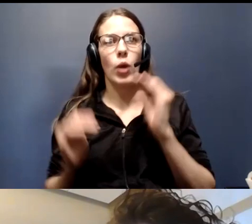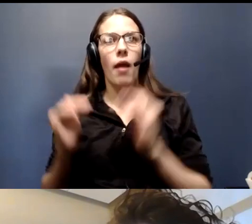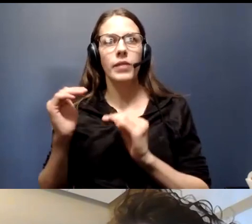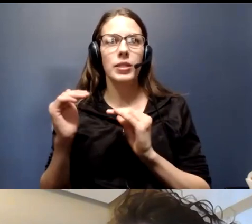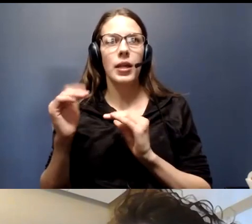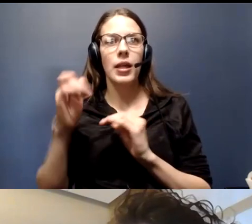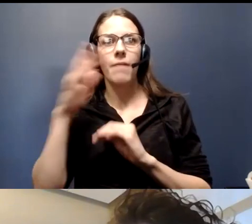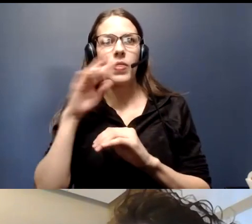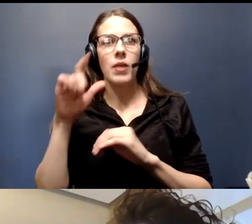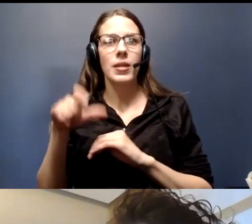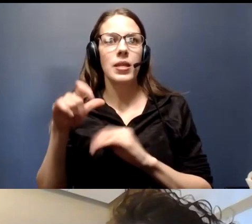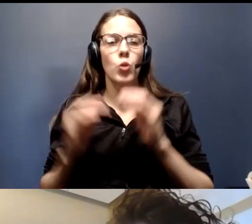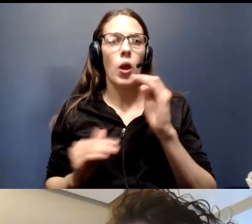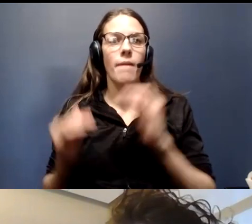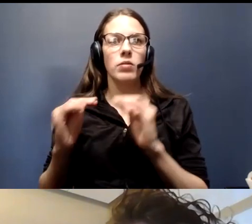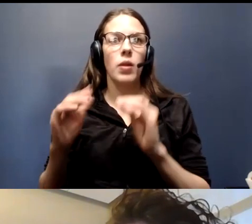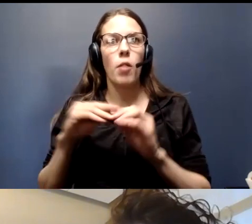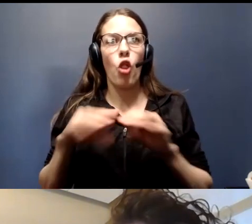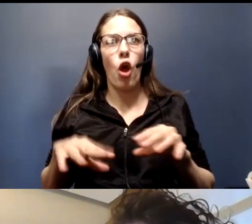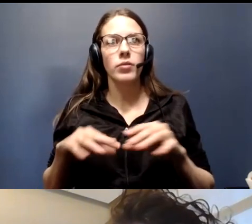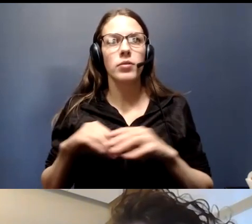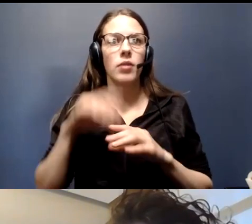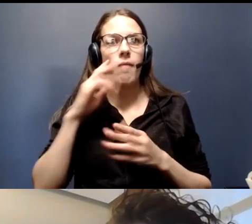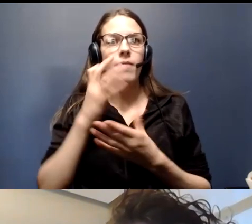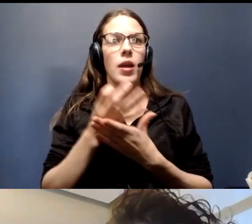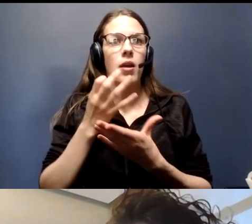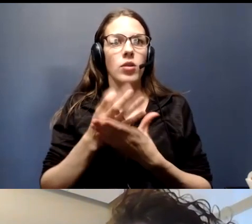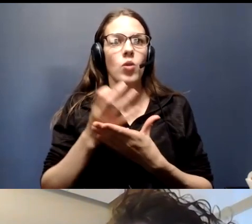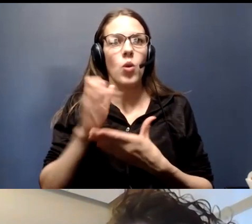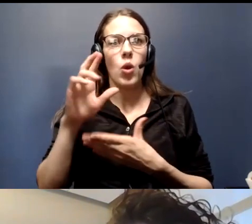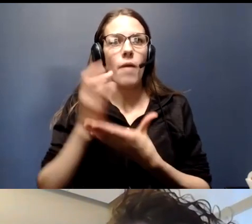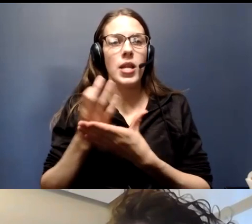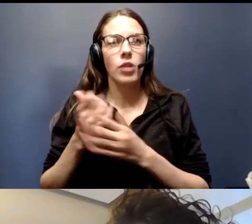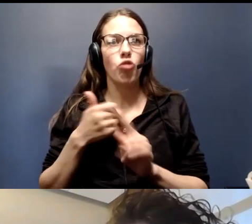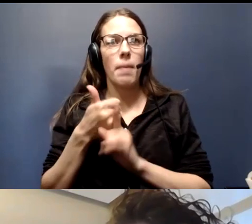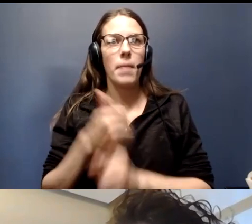have the need to offset some losses of financial, or financial impact.